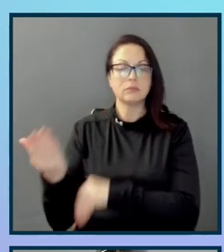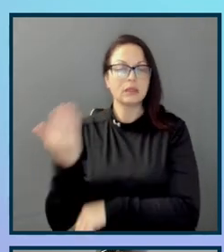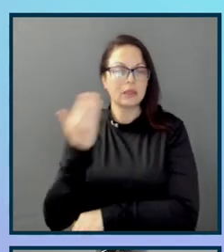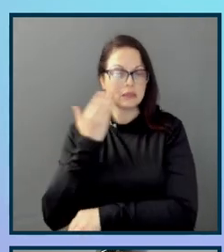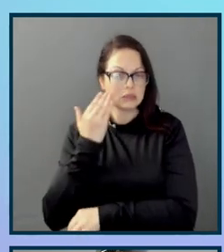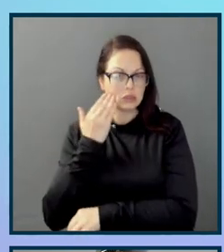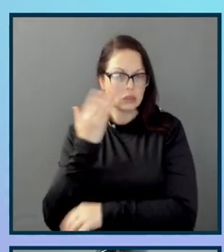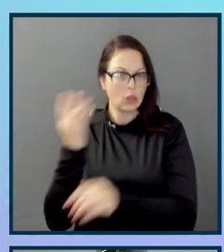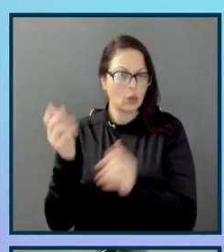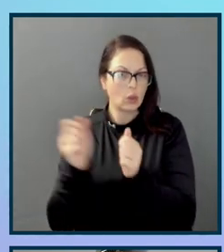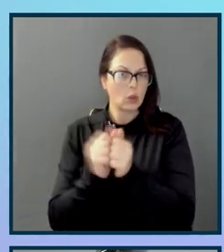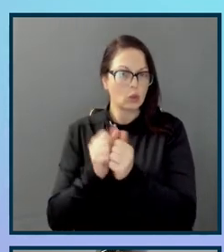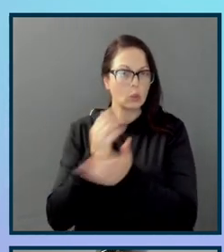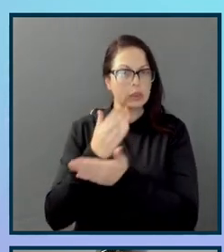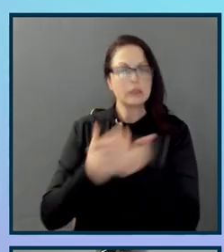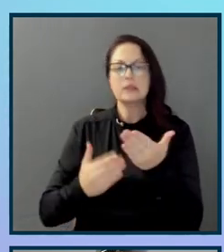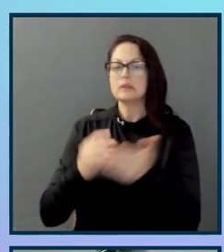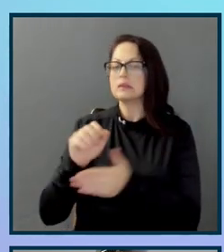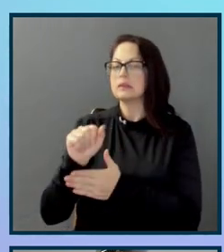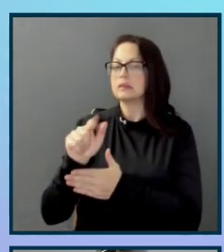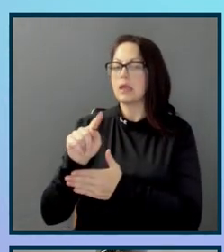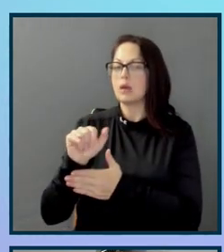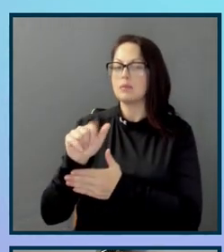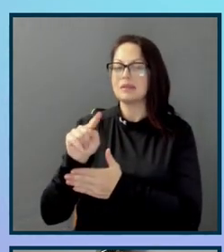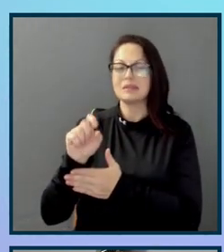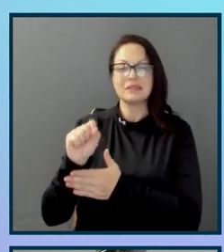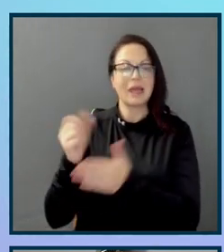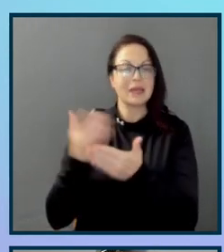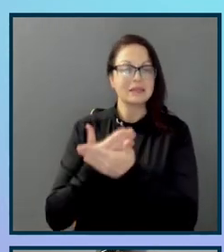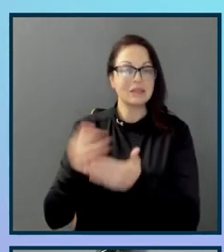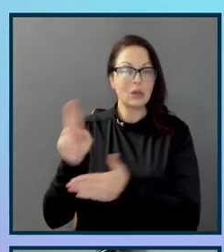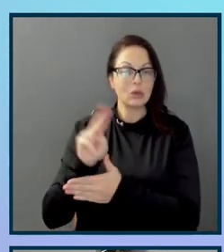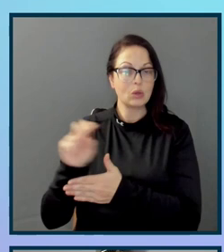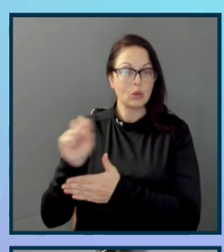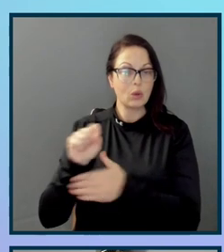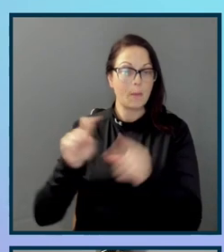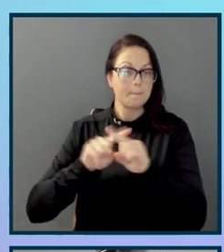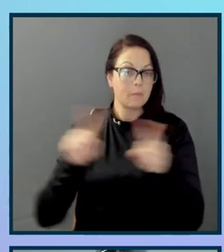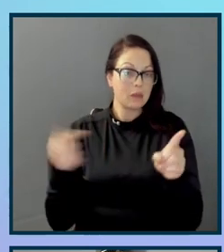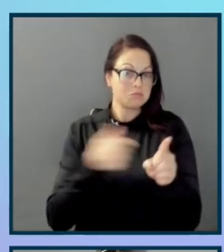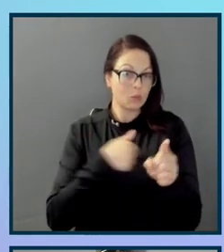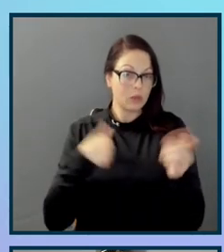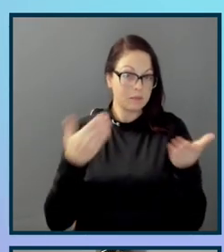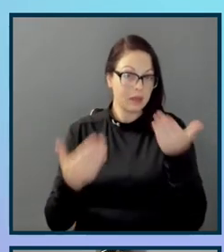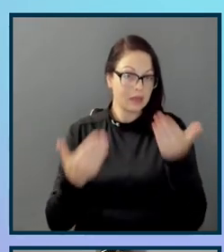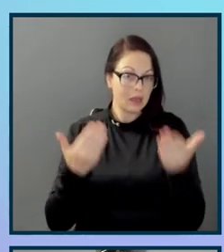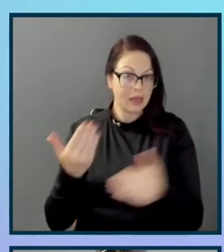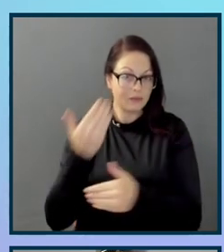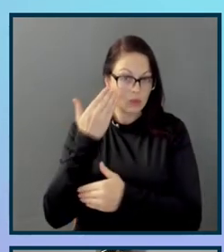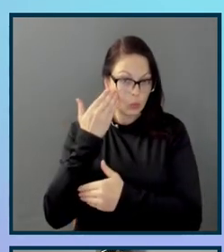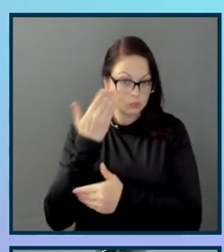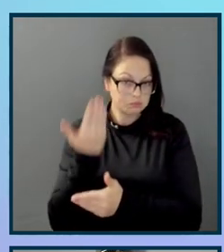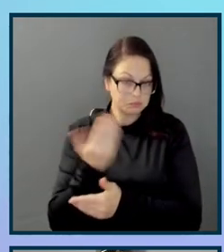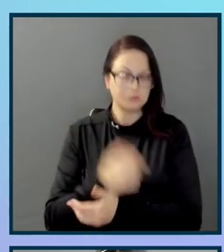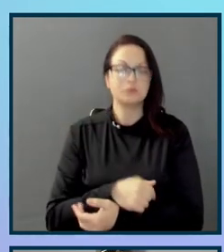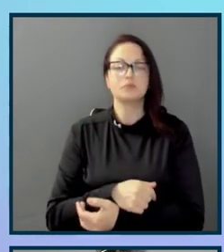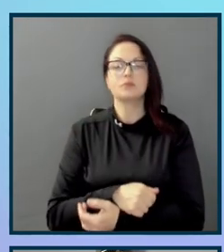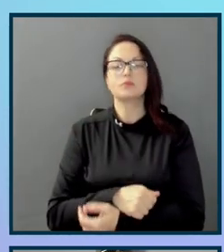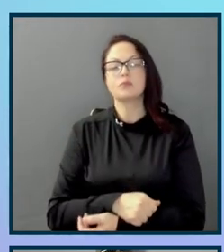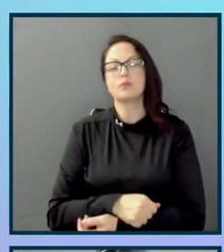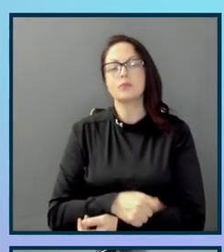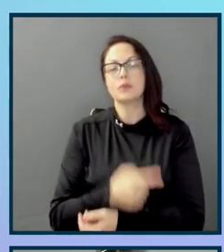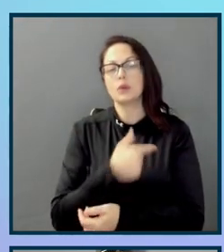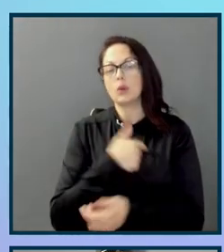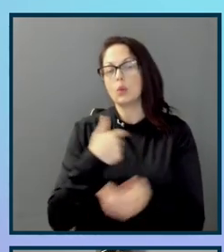stats in the United States. However, we may have not known this had we not asked in the first place. So additionally, we learned that 20